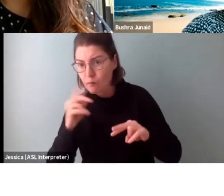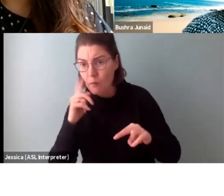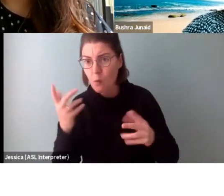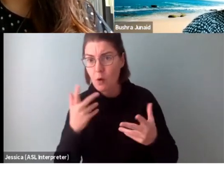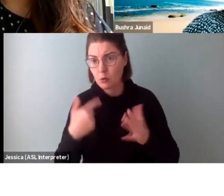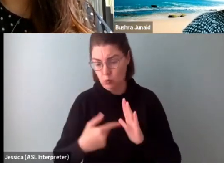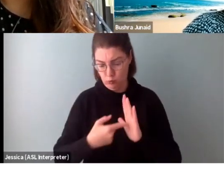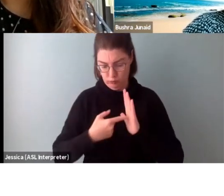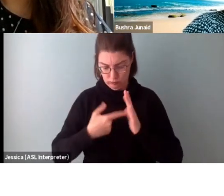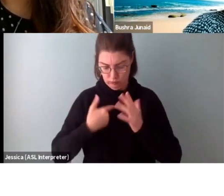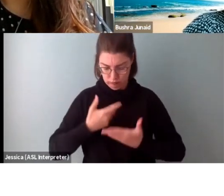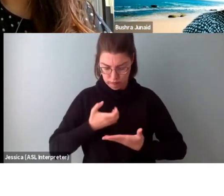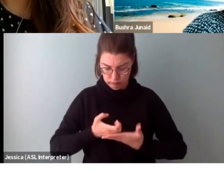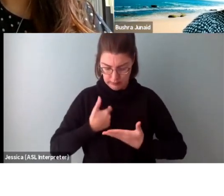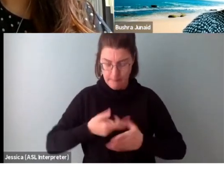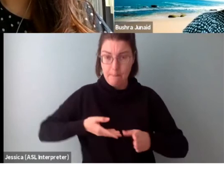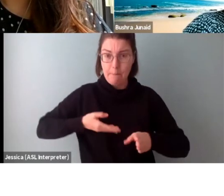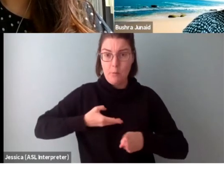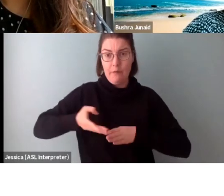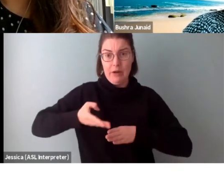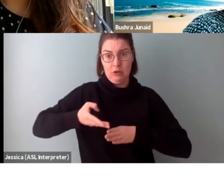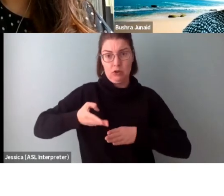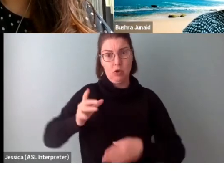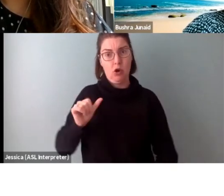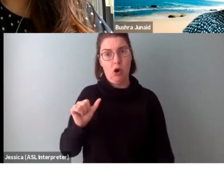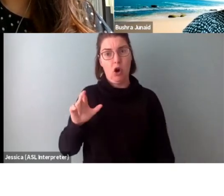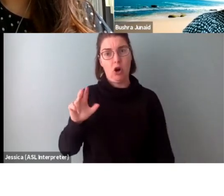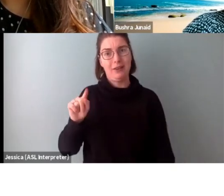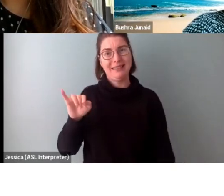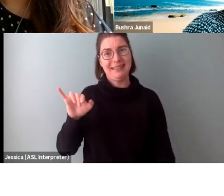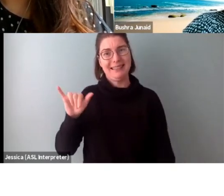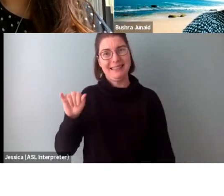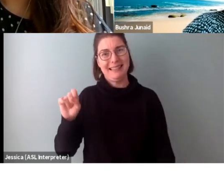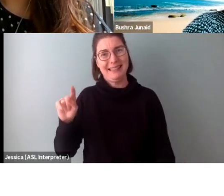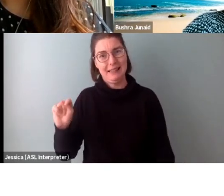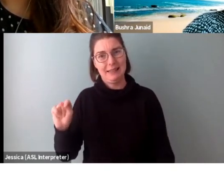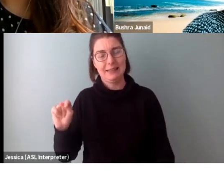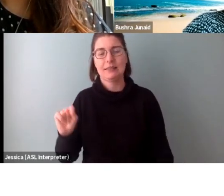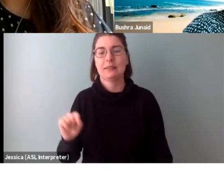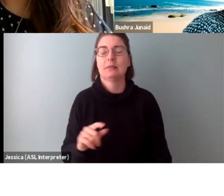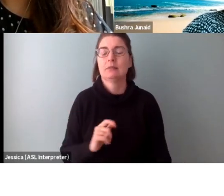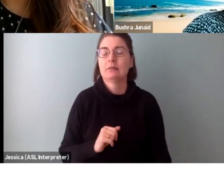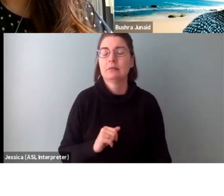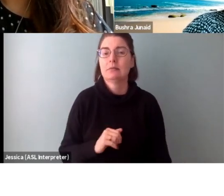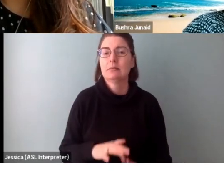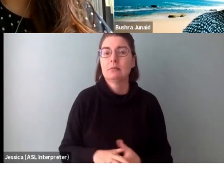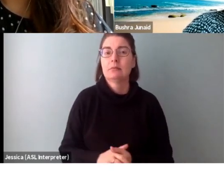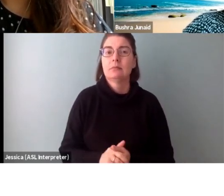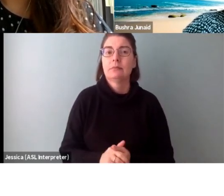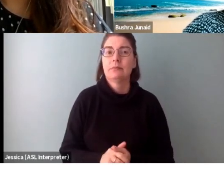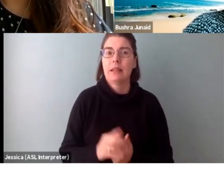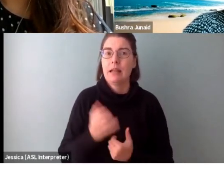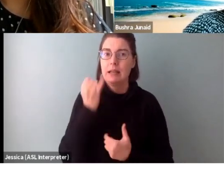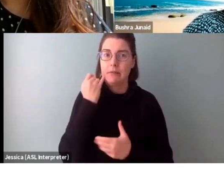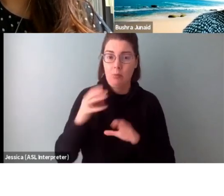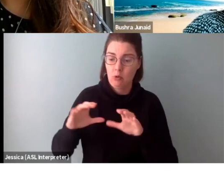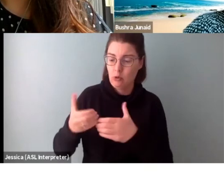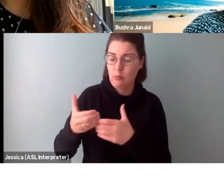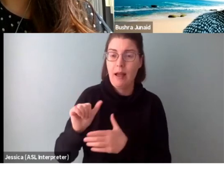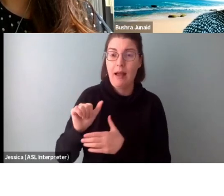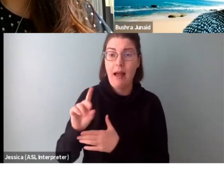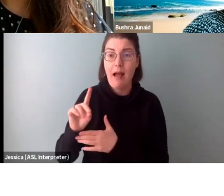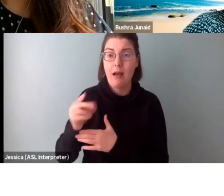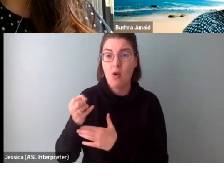to show that evidence of being a professional artist? And how would an ad hoc group or a collective